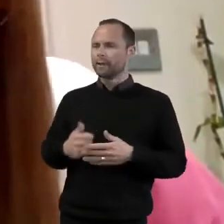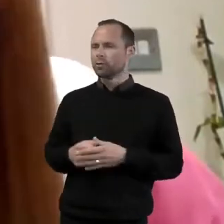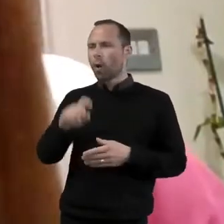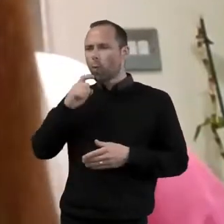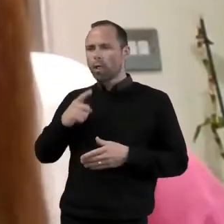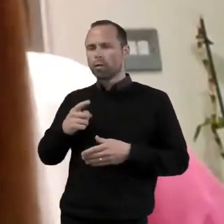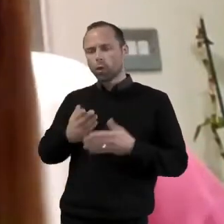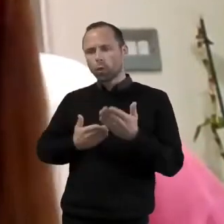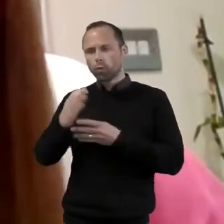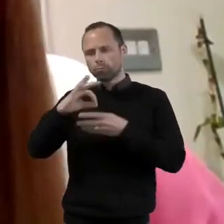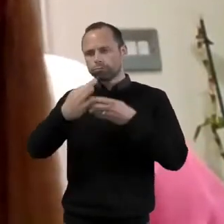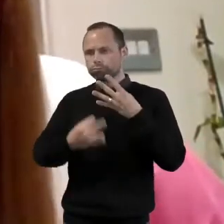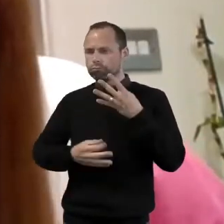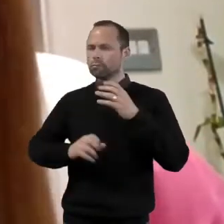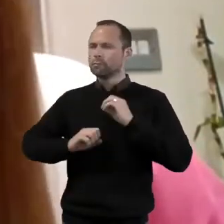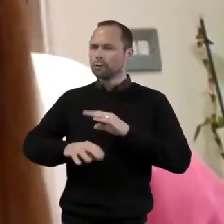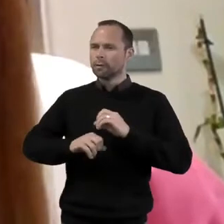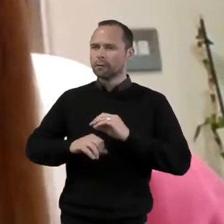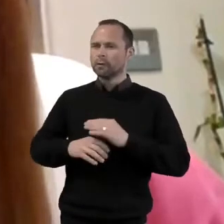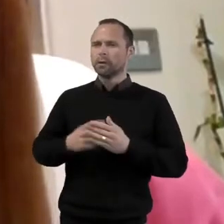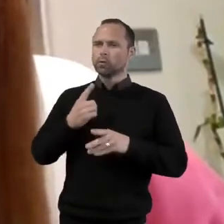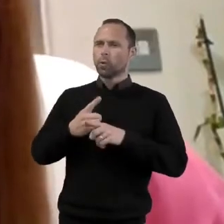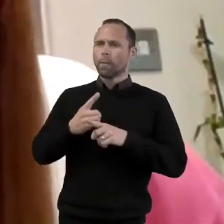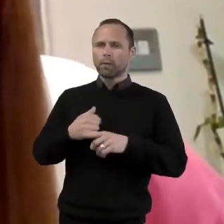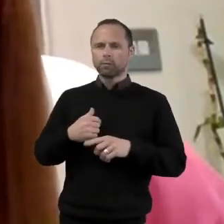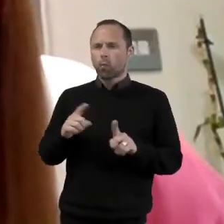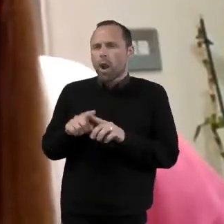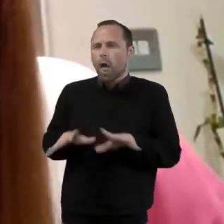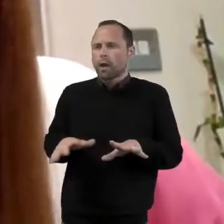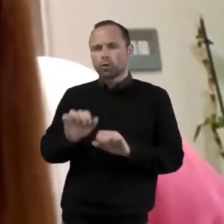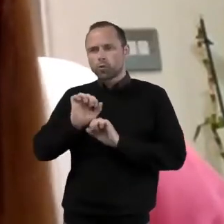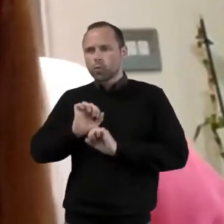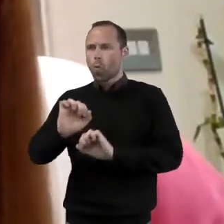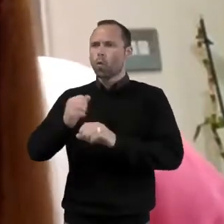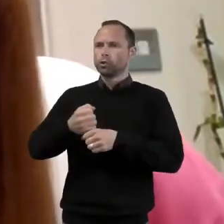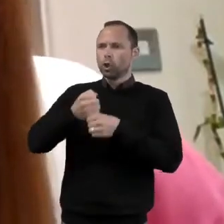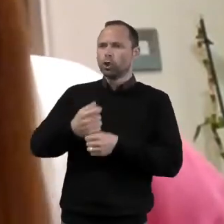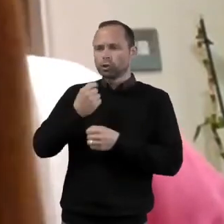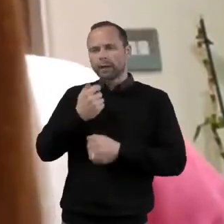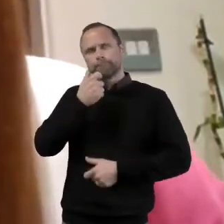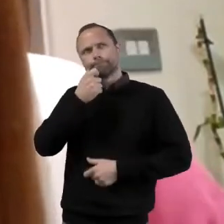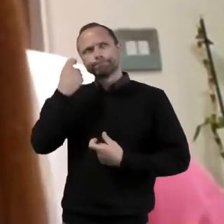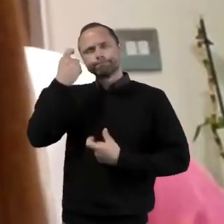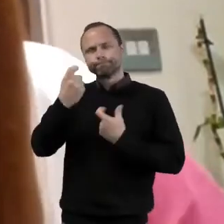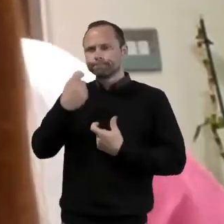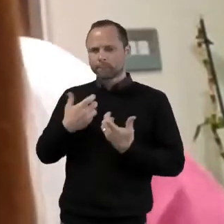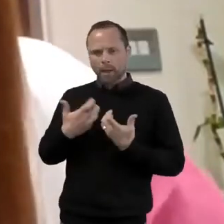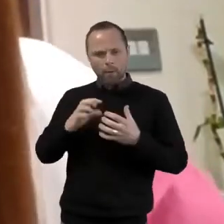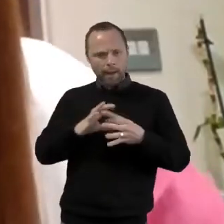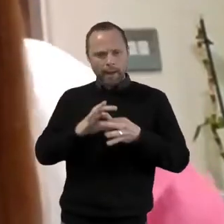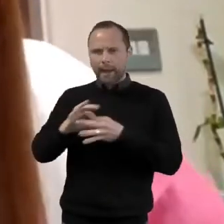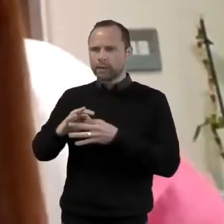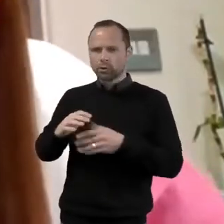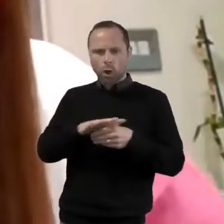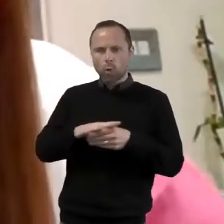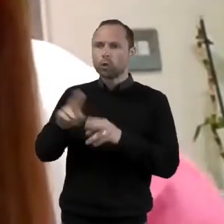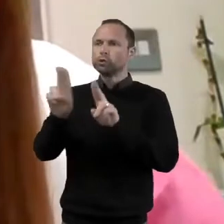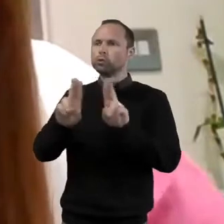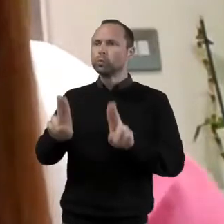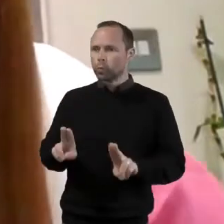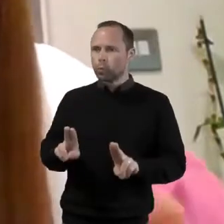that might help you think about what it might look like for your church to engage with and make connections with your local schools.